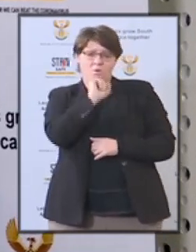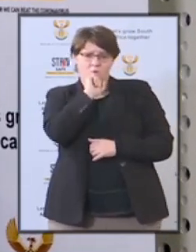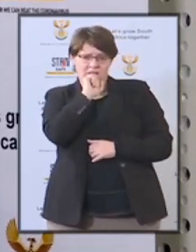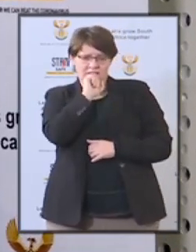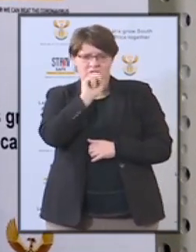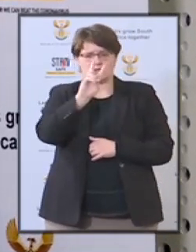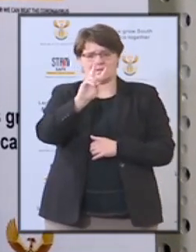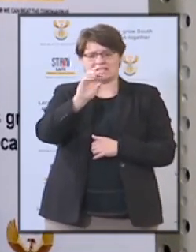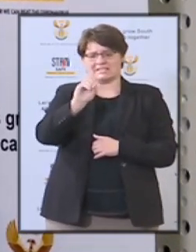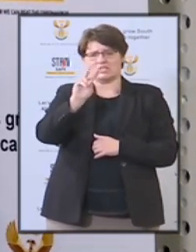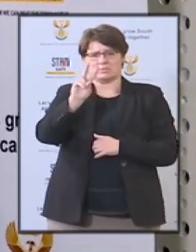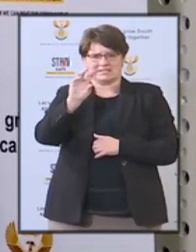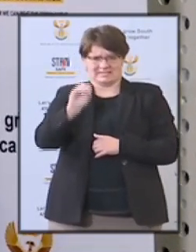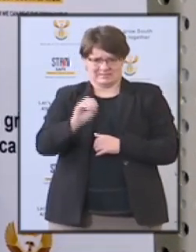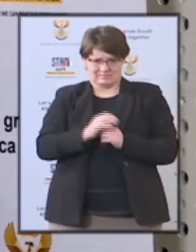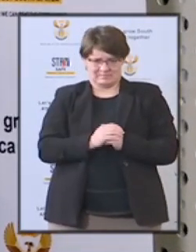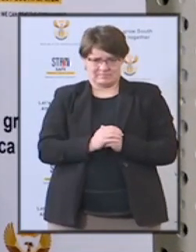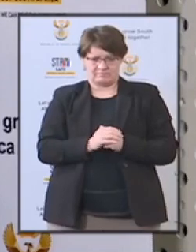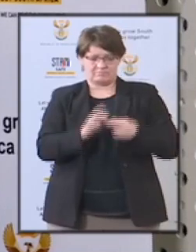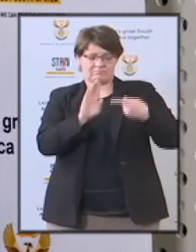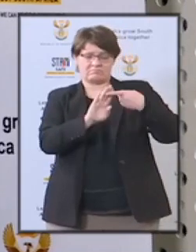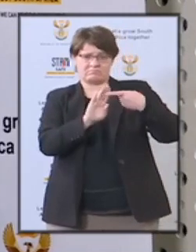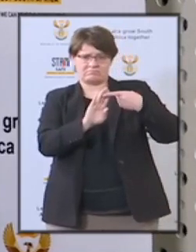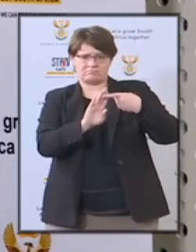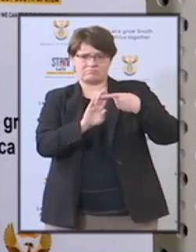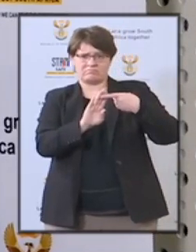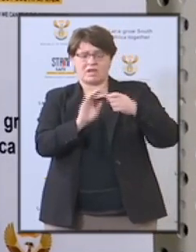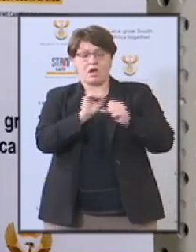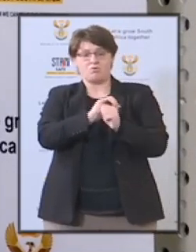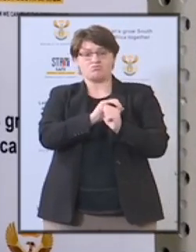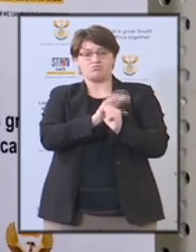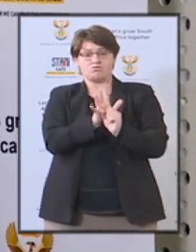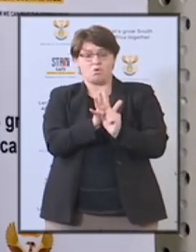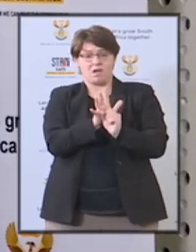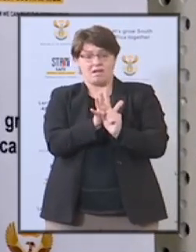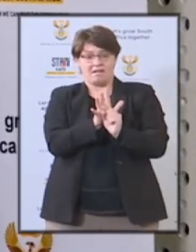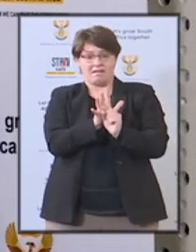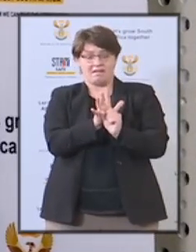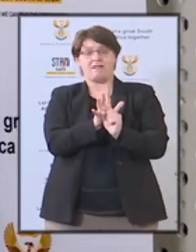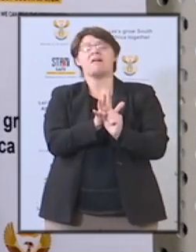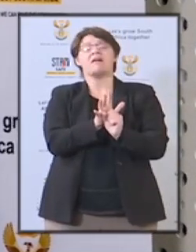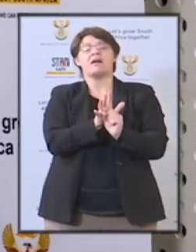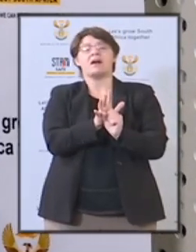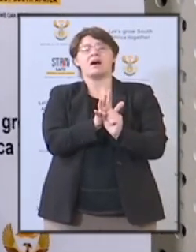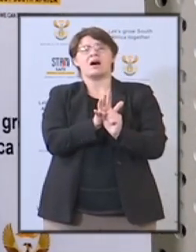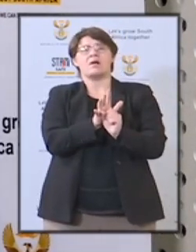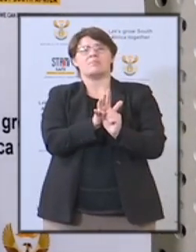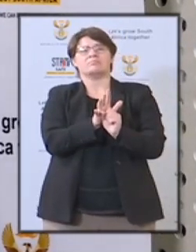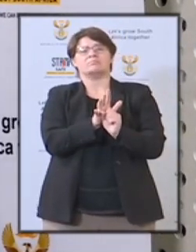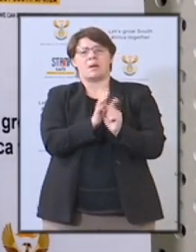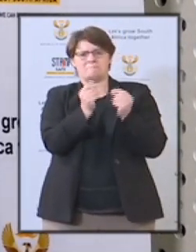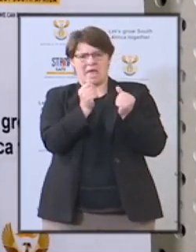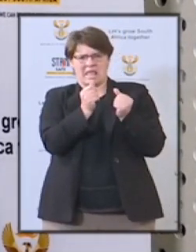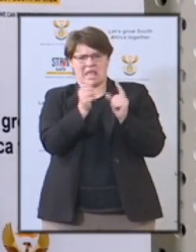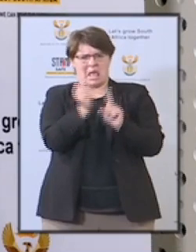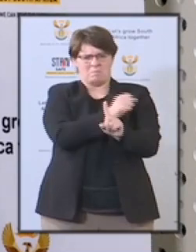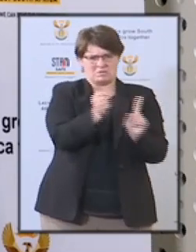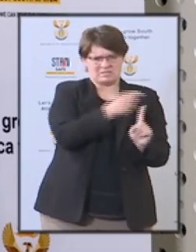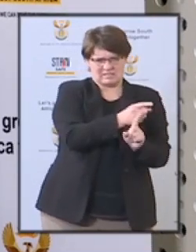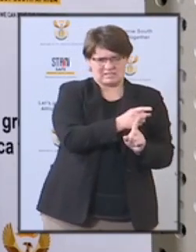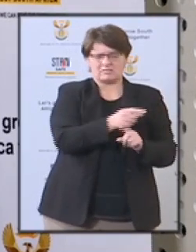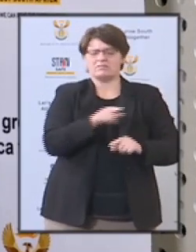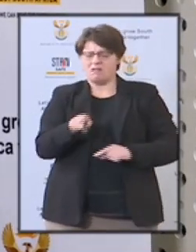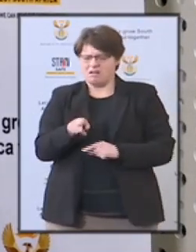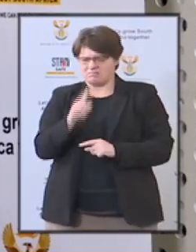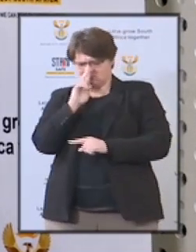Abuse of resources for coronavirus disease interventions. Cabinet reflected with disappointment